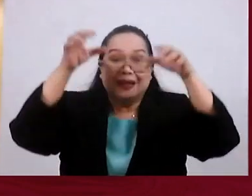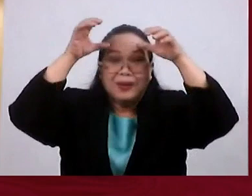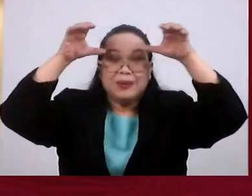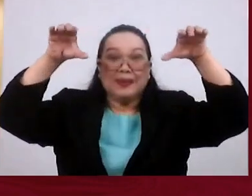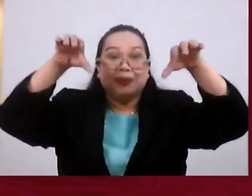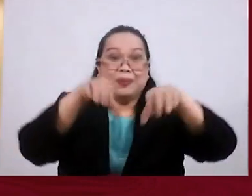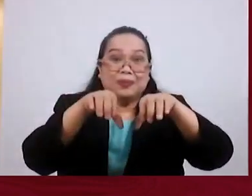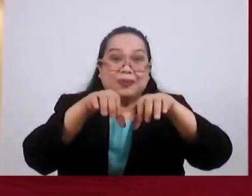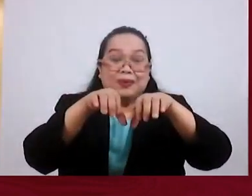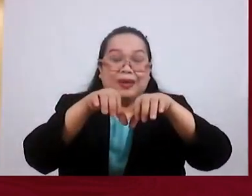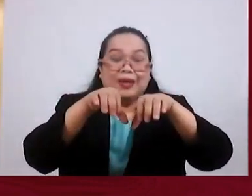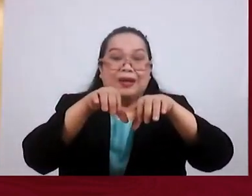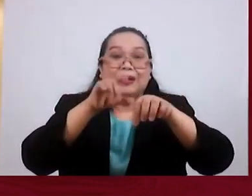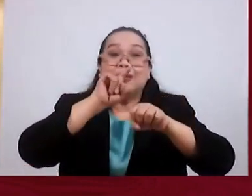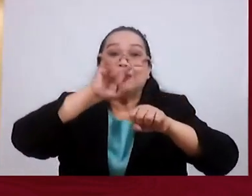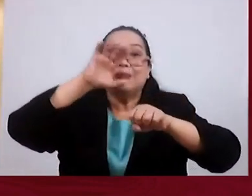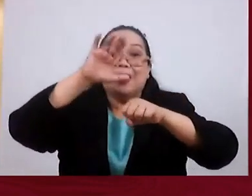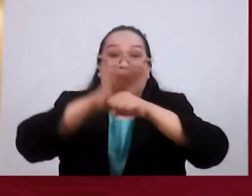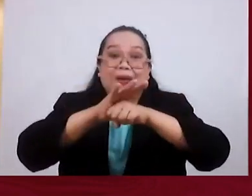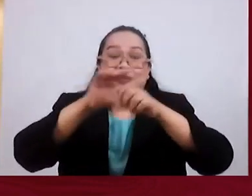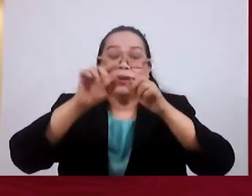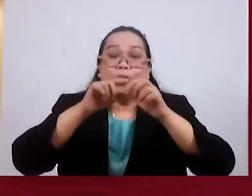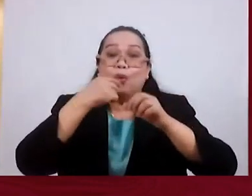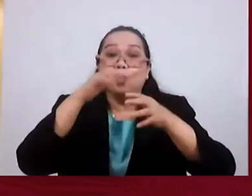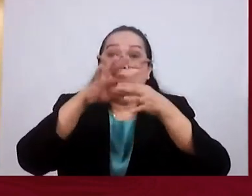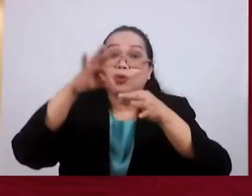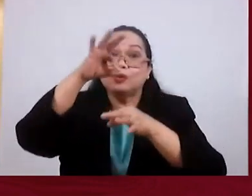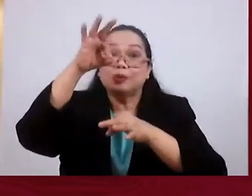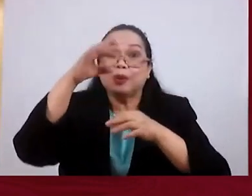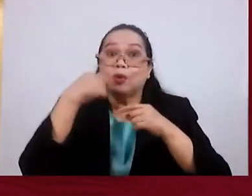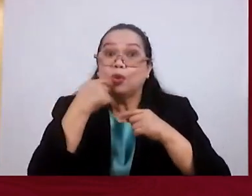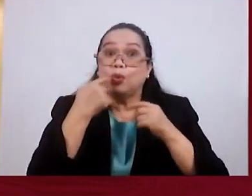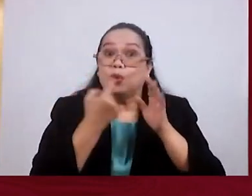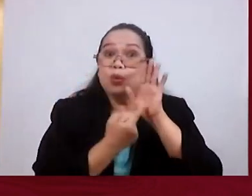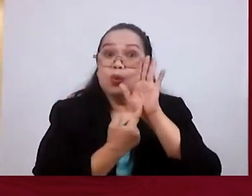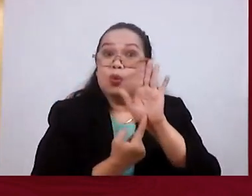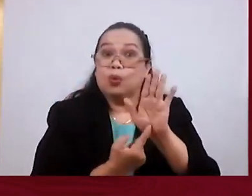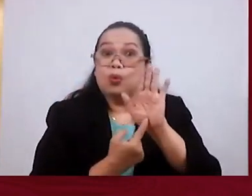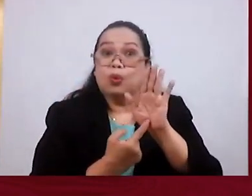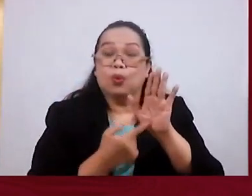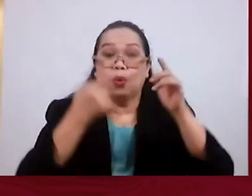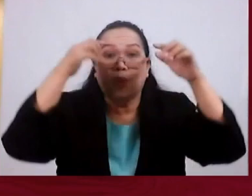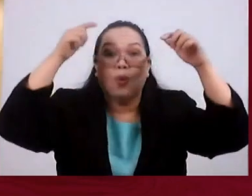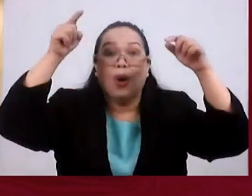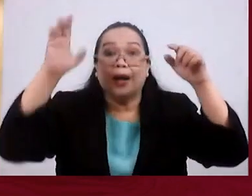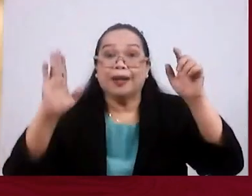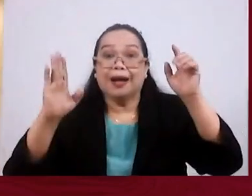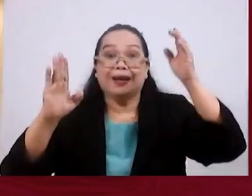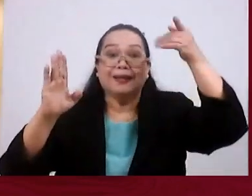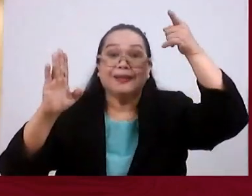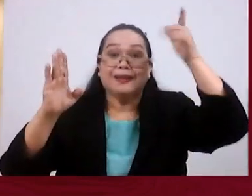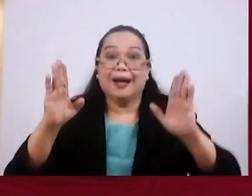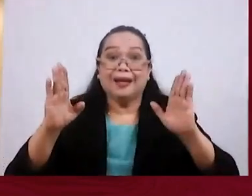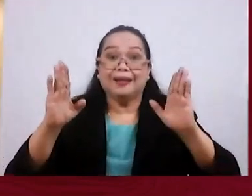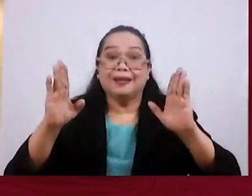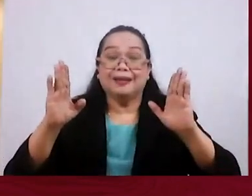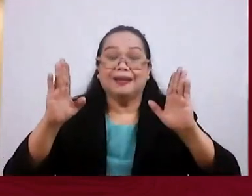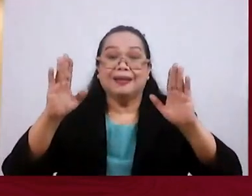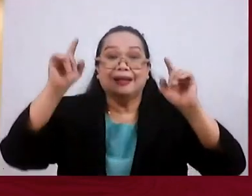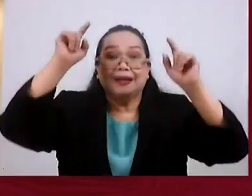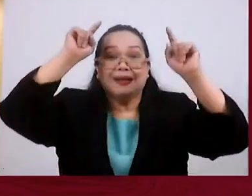see here the word covenant, Who is the spiritual? Who are the entities in the spiritual agreement? It's God the Father.